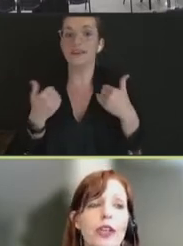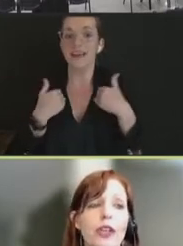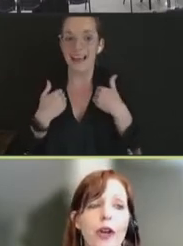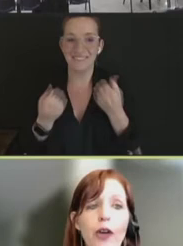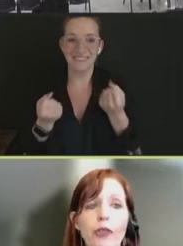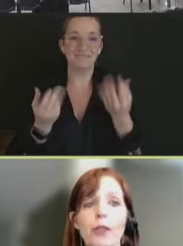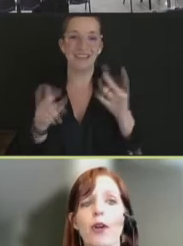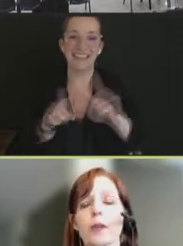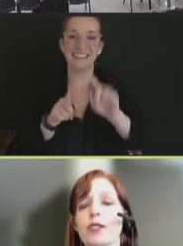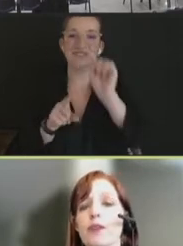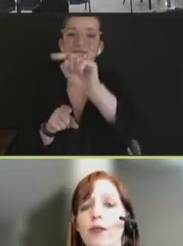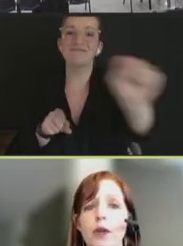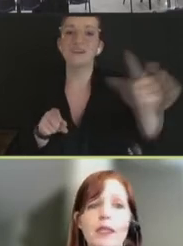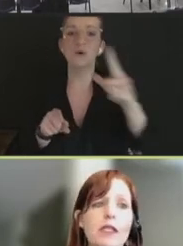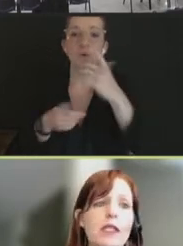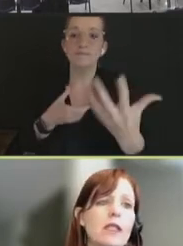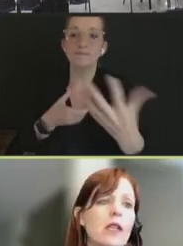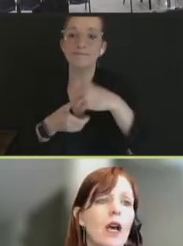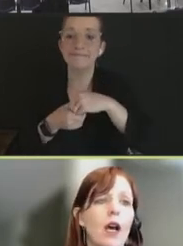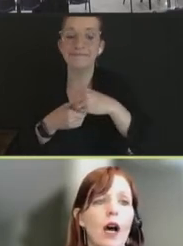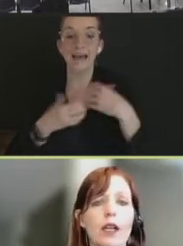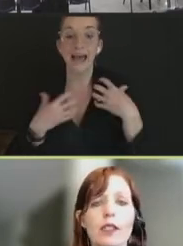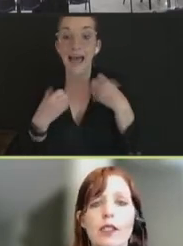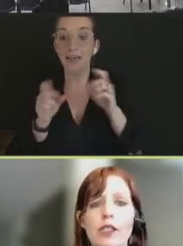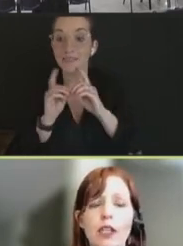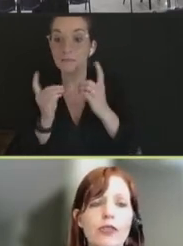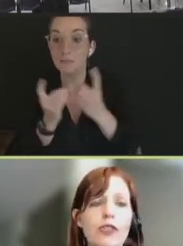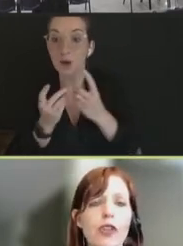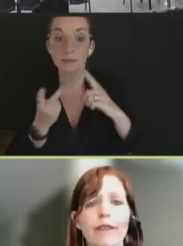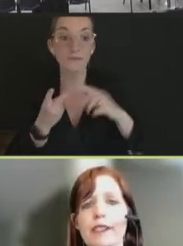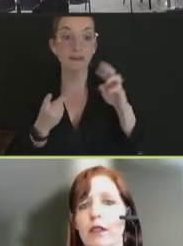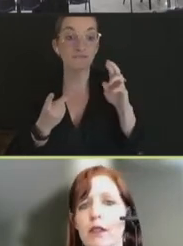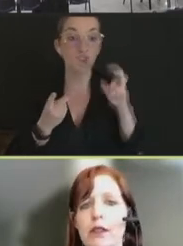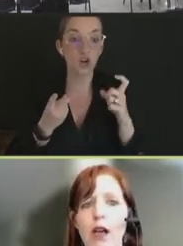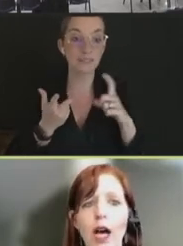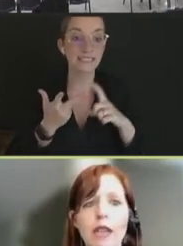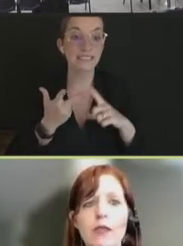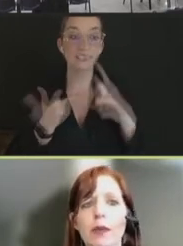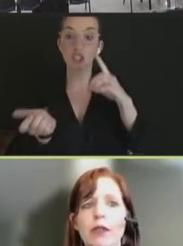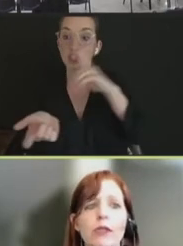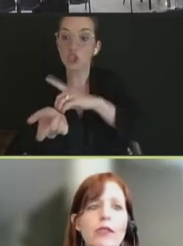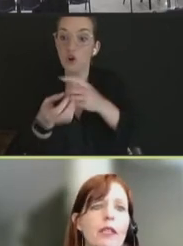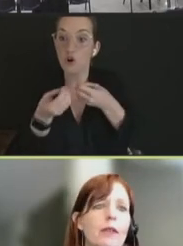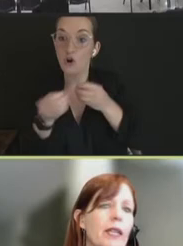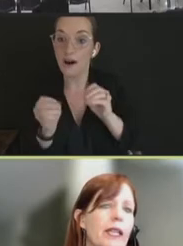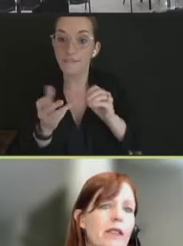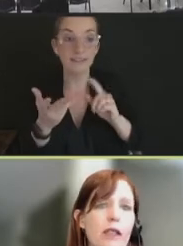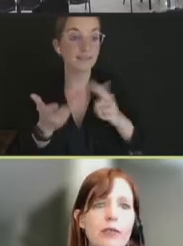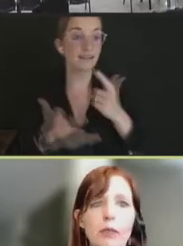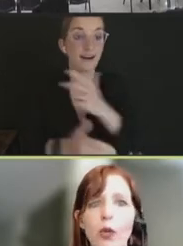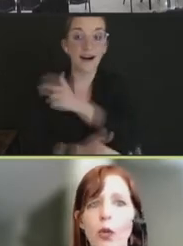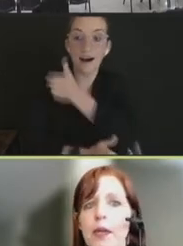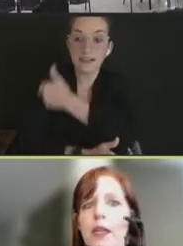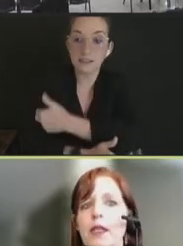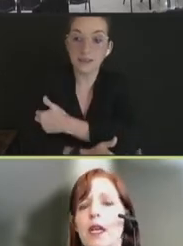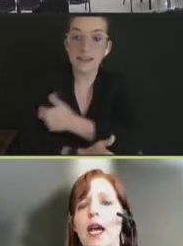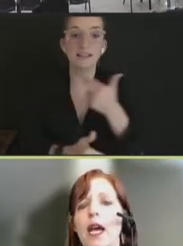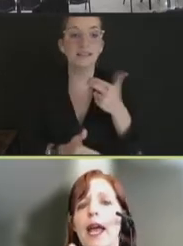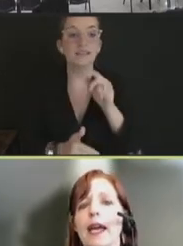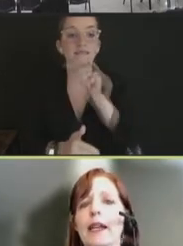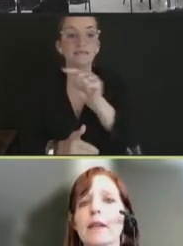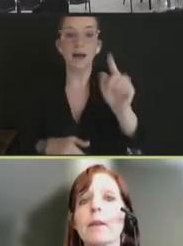including your health departments, pharmacies, doctors' offices, hospitals, places of employment,